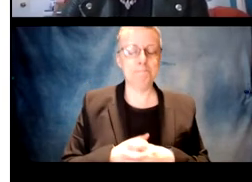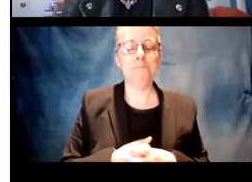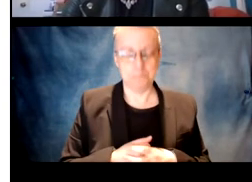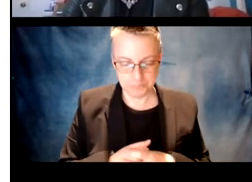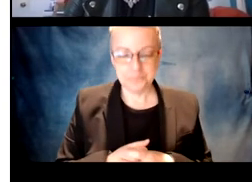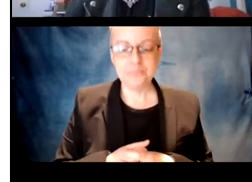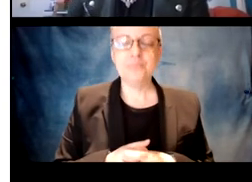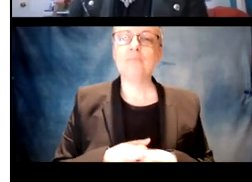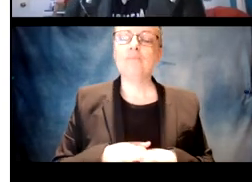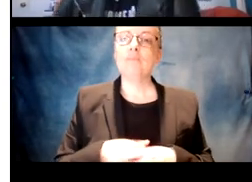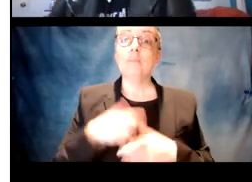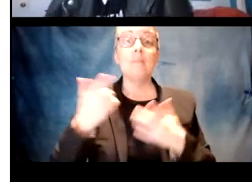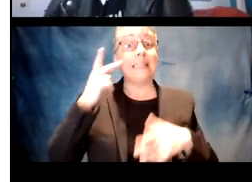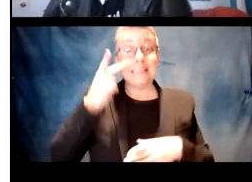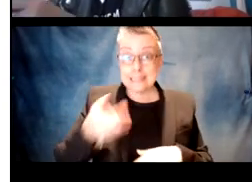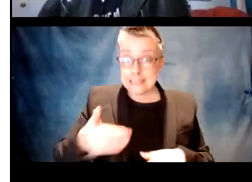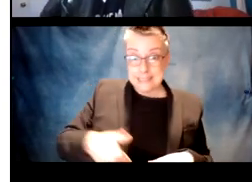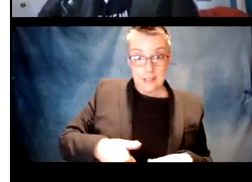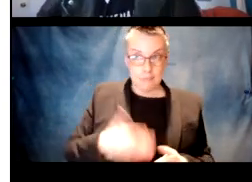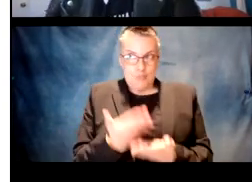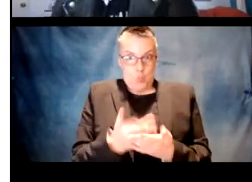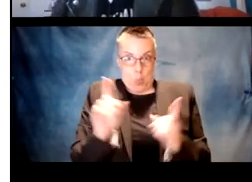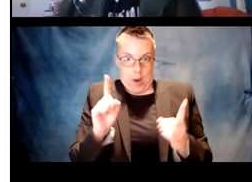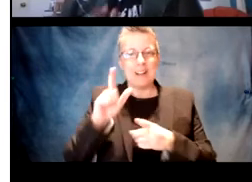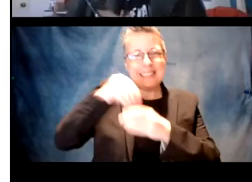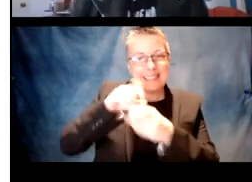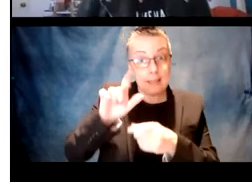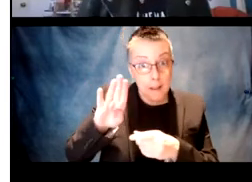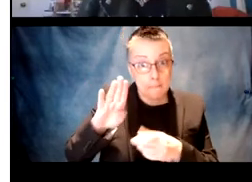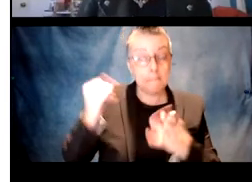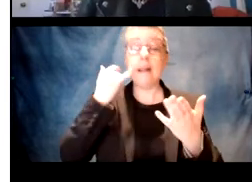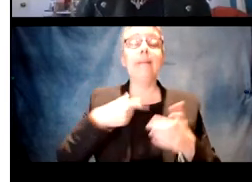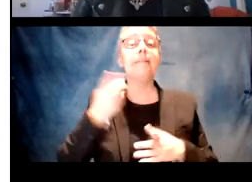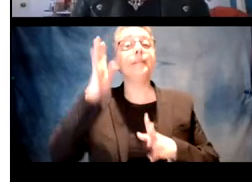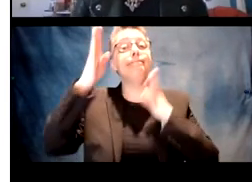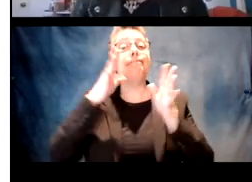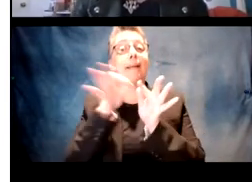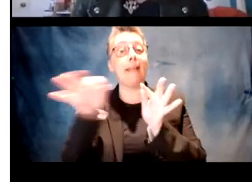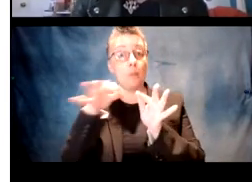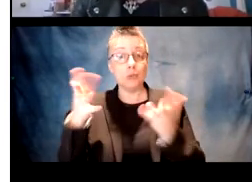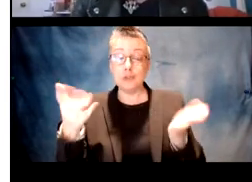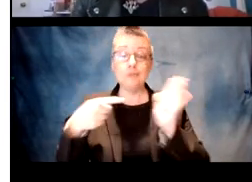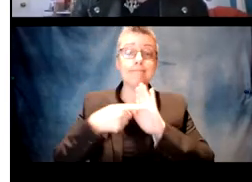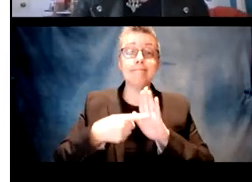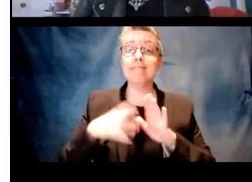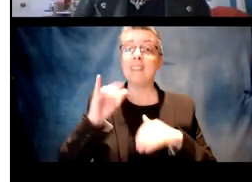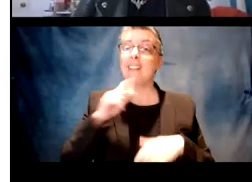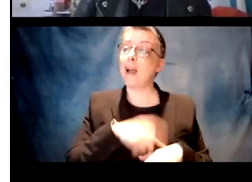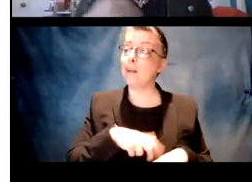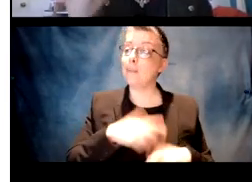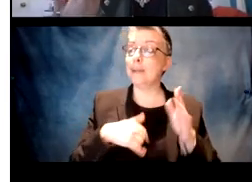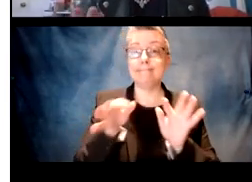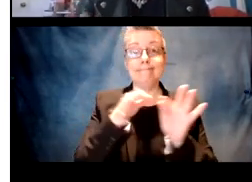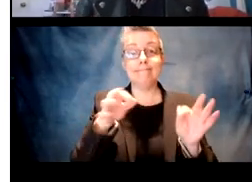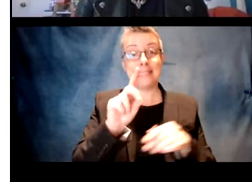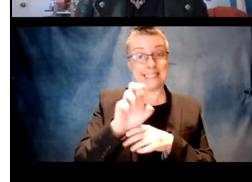So actually let go back there. So they're able to do this in laboratory exposure so if we